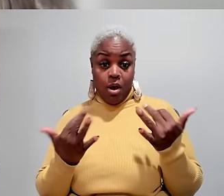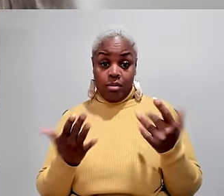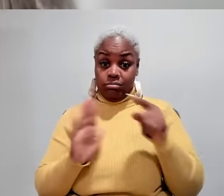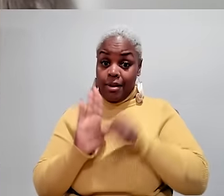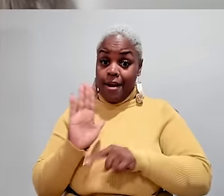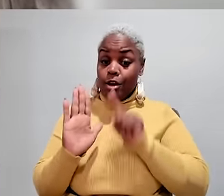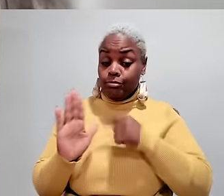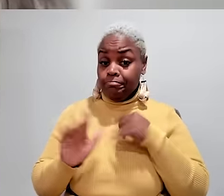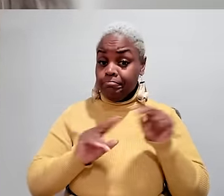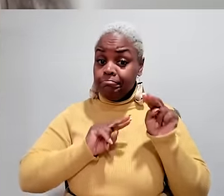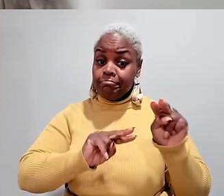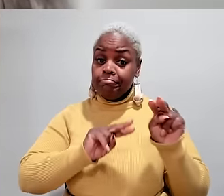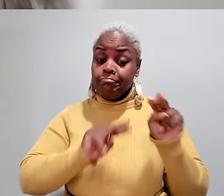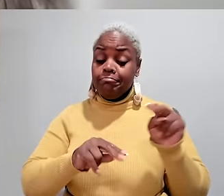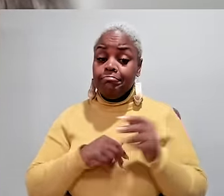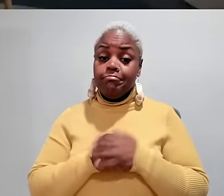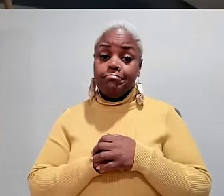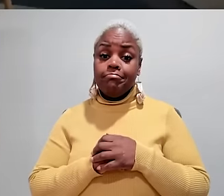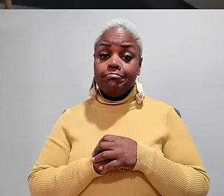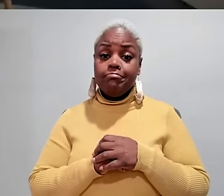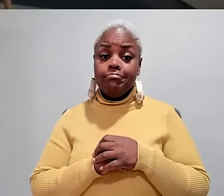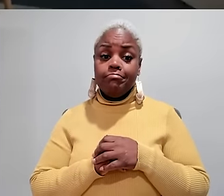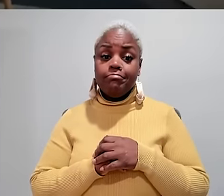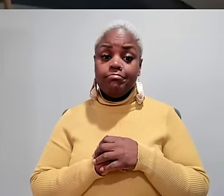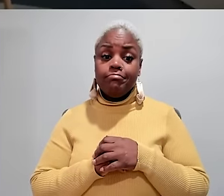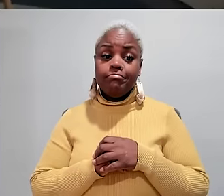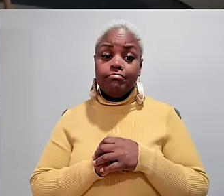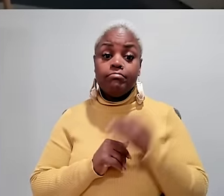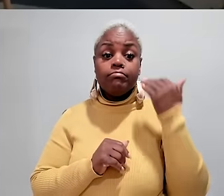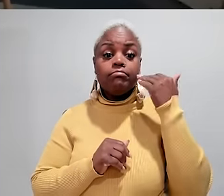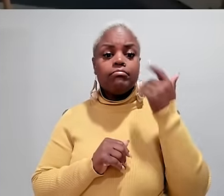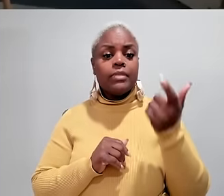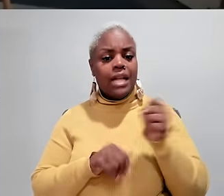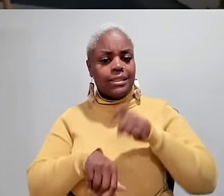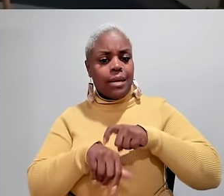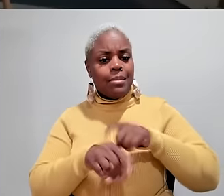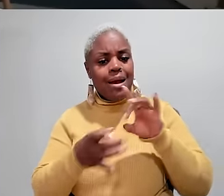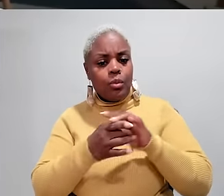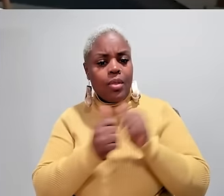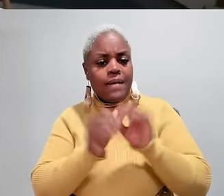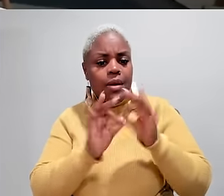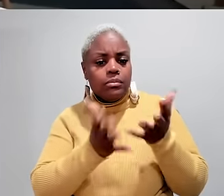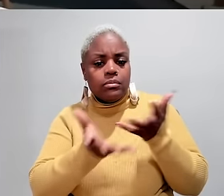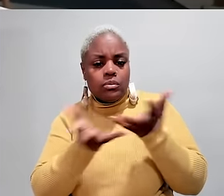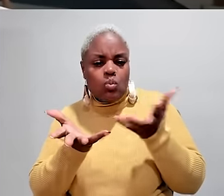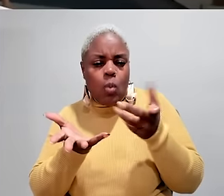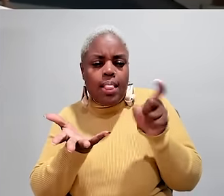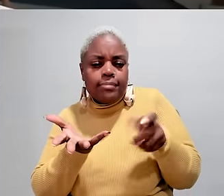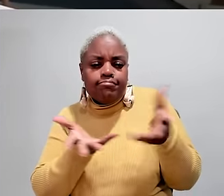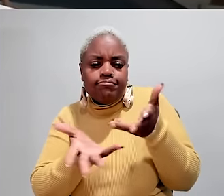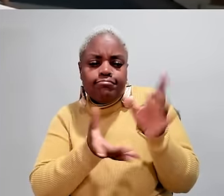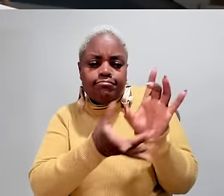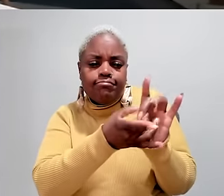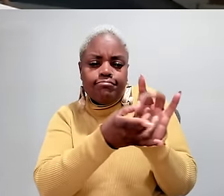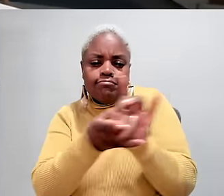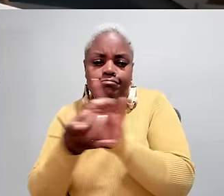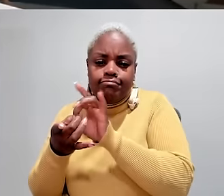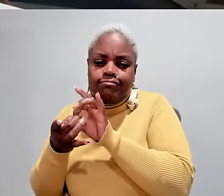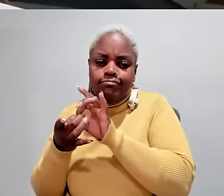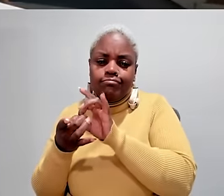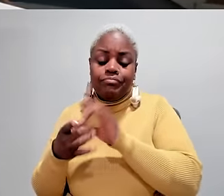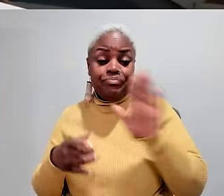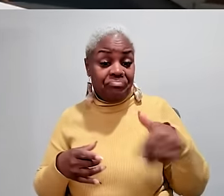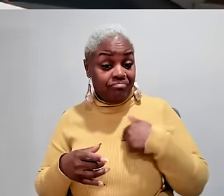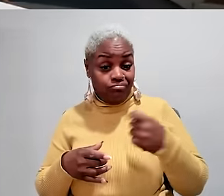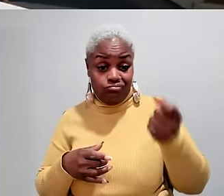So I'm still waiting for those answers. JARED Scrutchin says it does take time to connect families to exactly what they